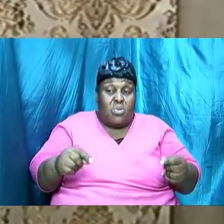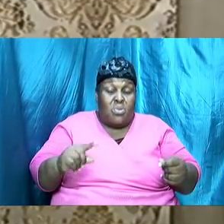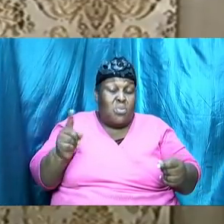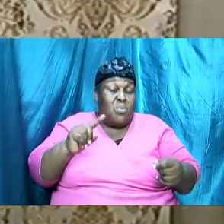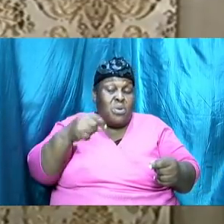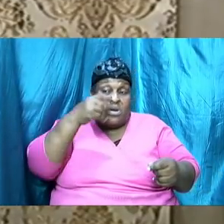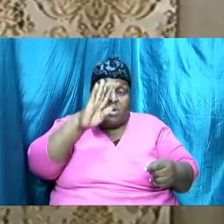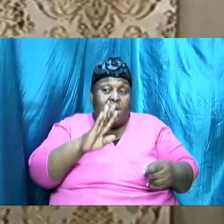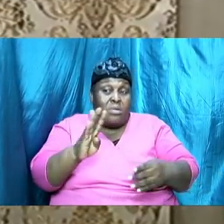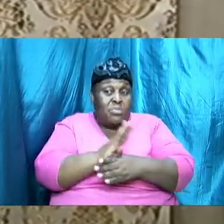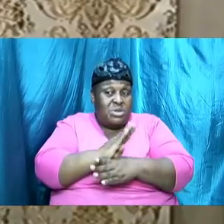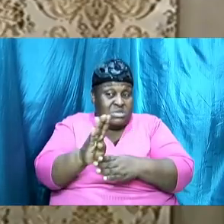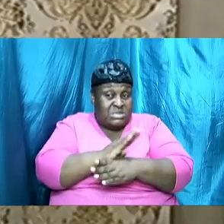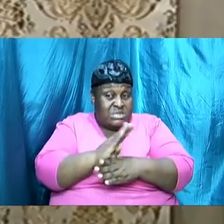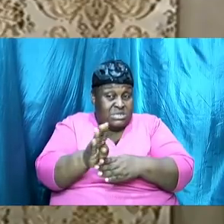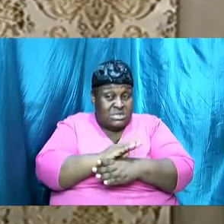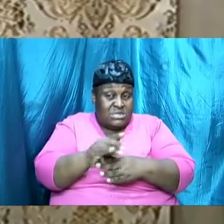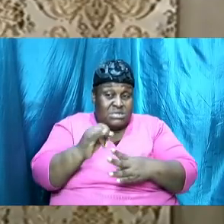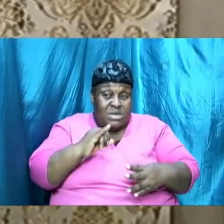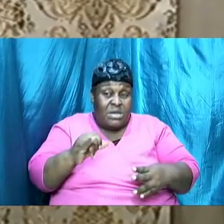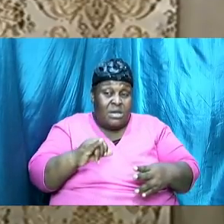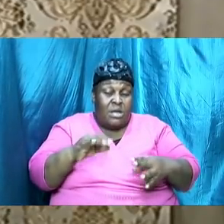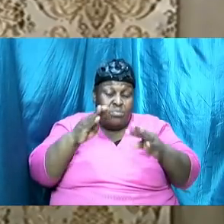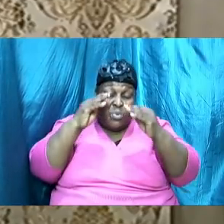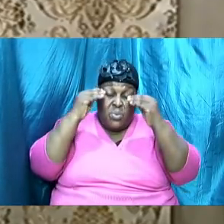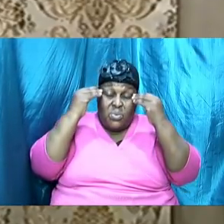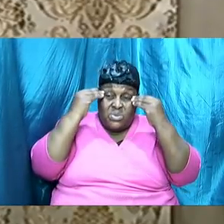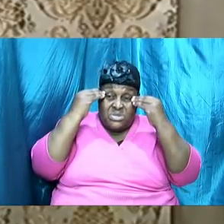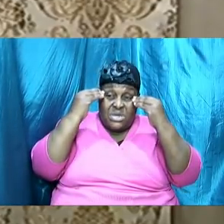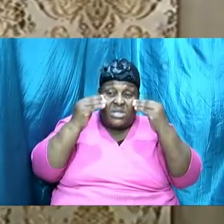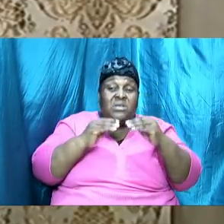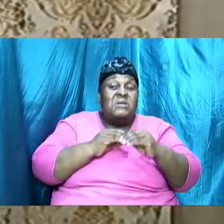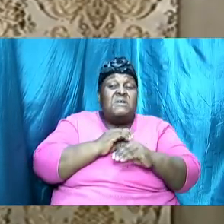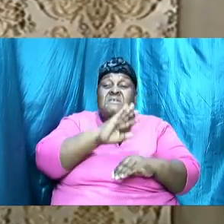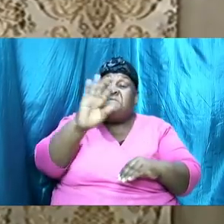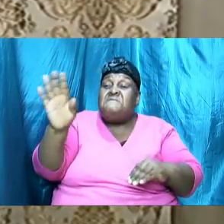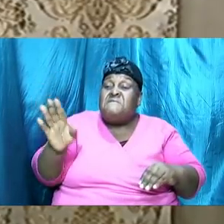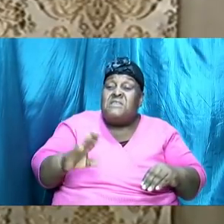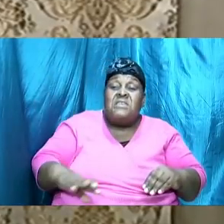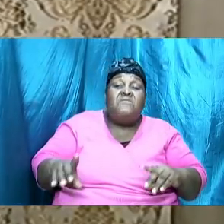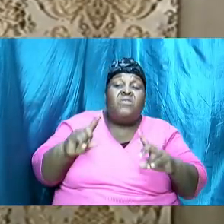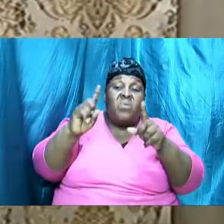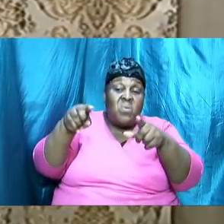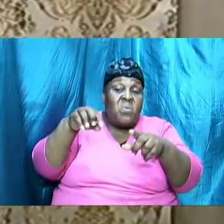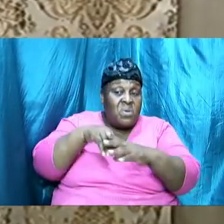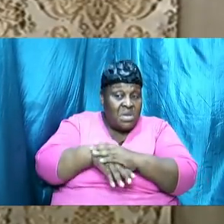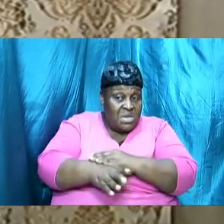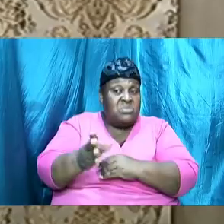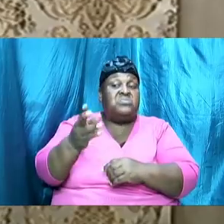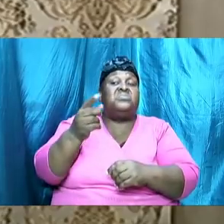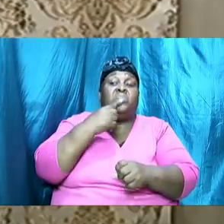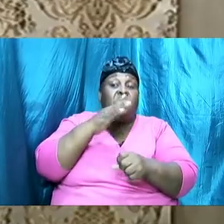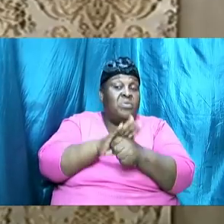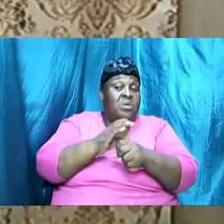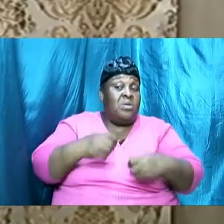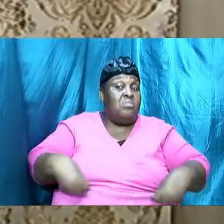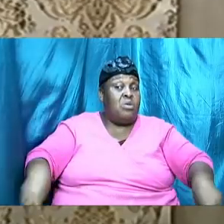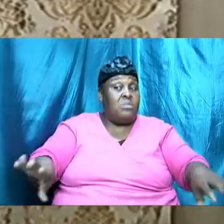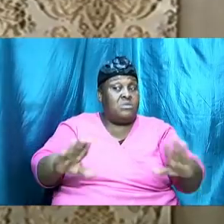concerned and Moses did not enter the promised land